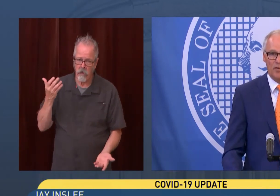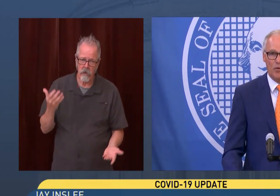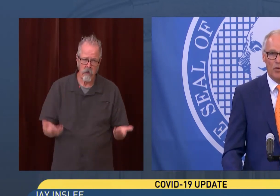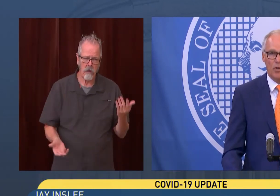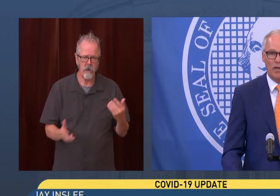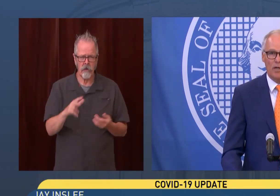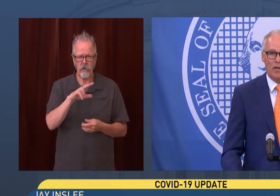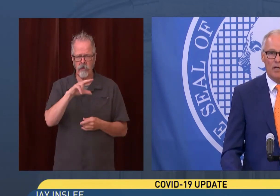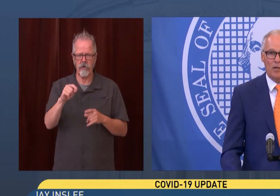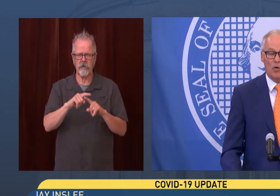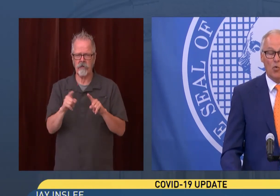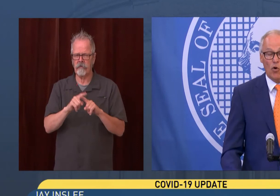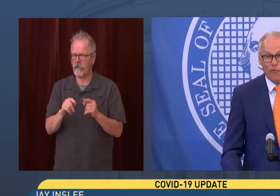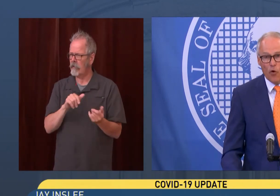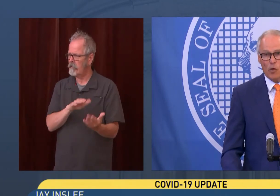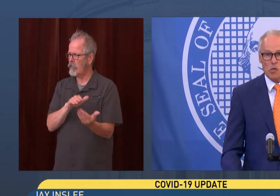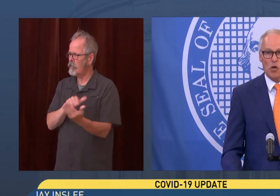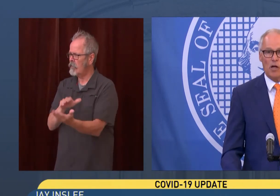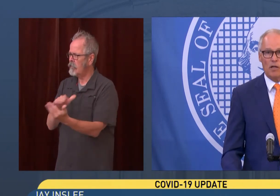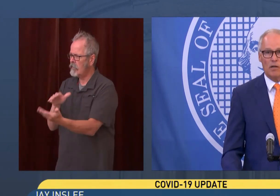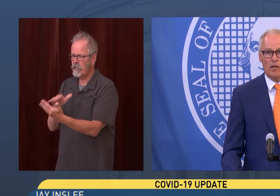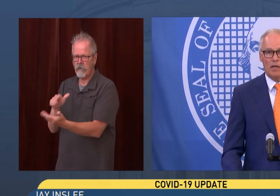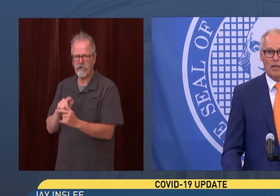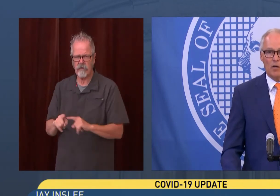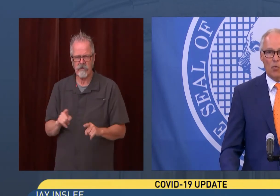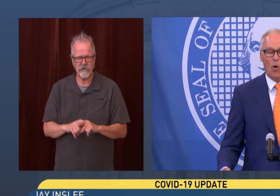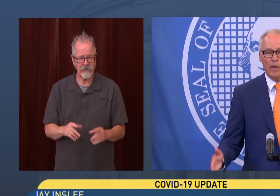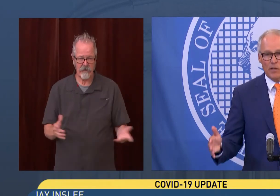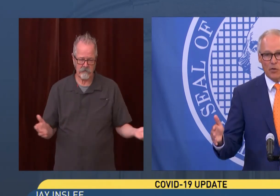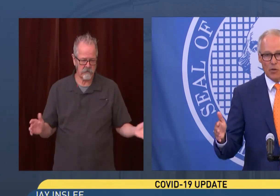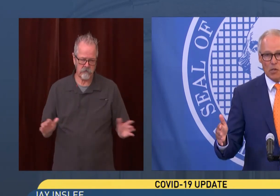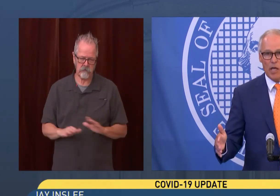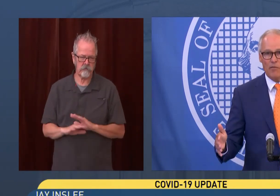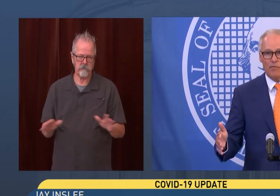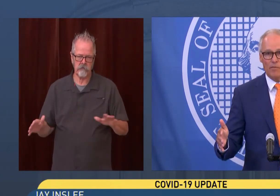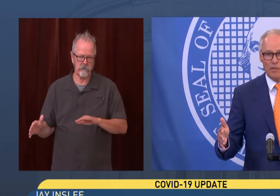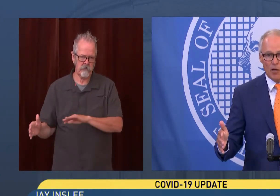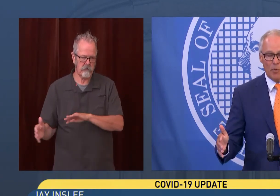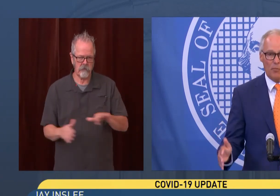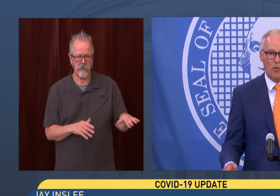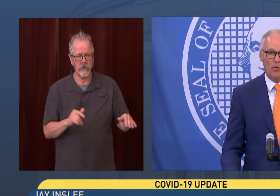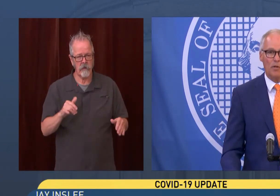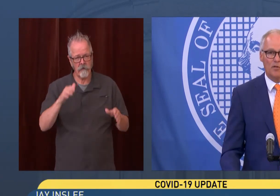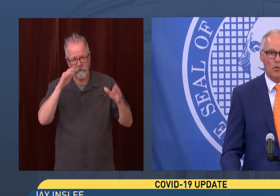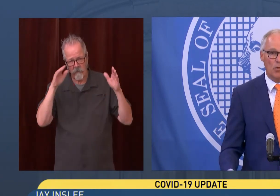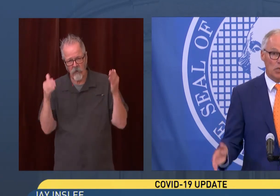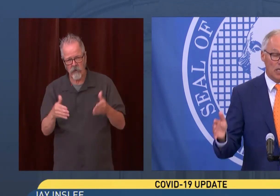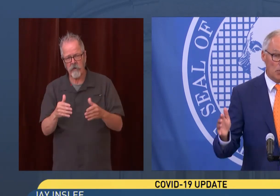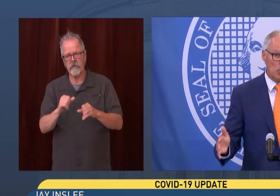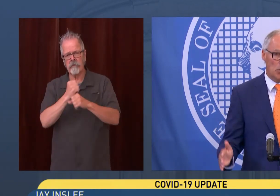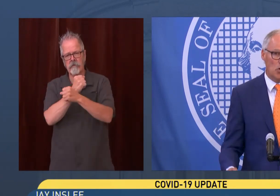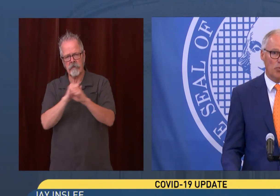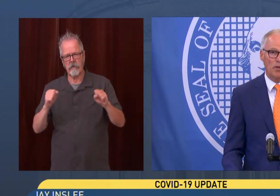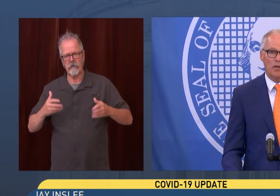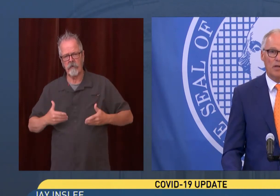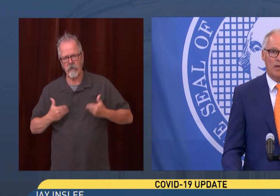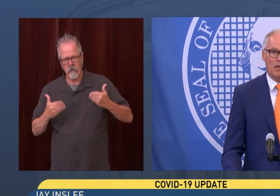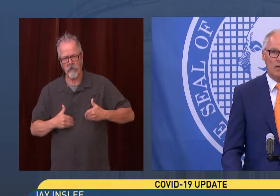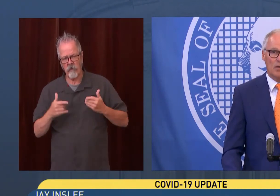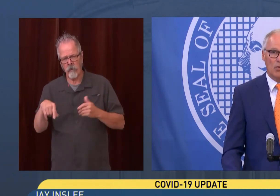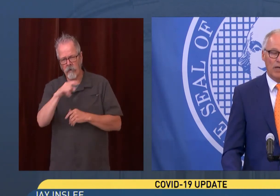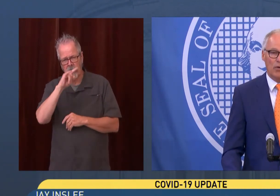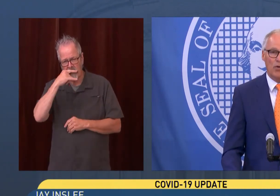could pursue. We're focused on what we can do to save young people in schools and keep schools open.